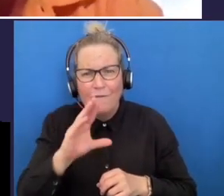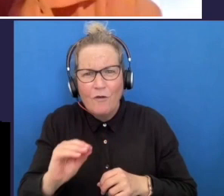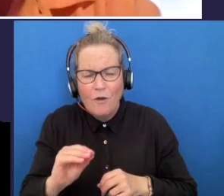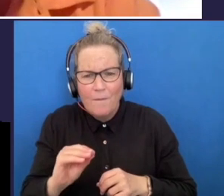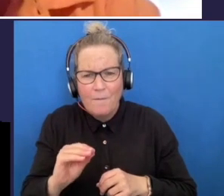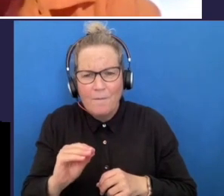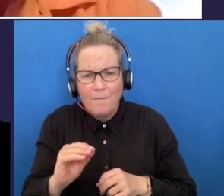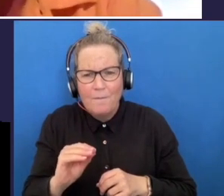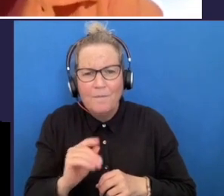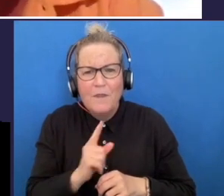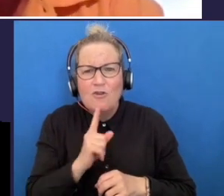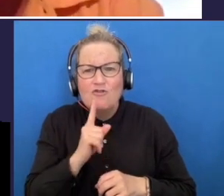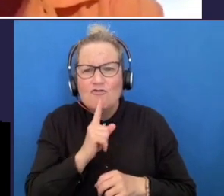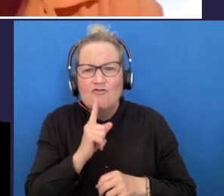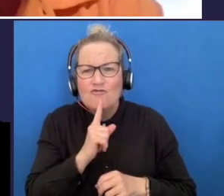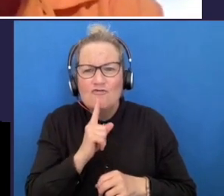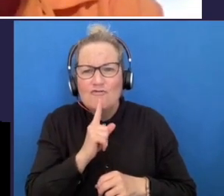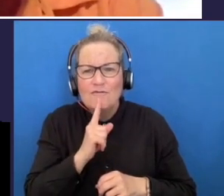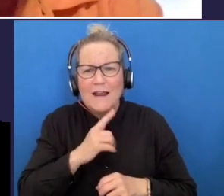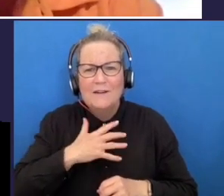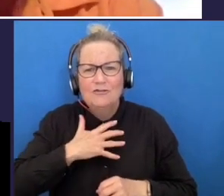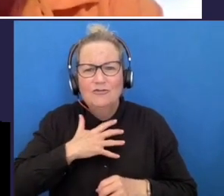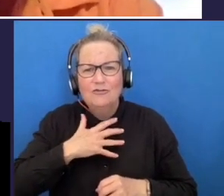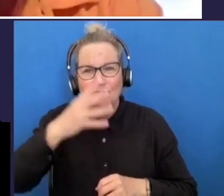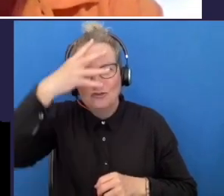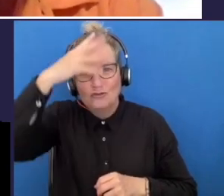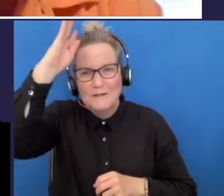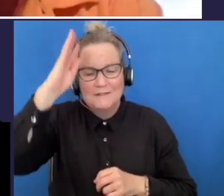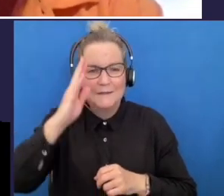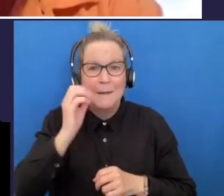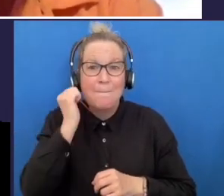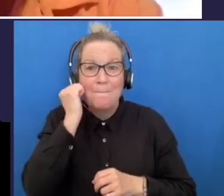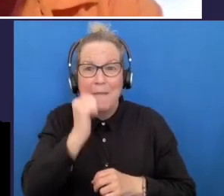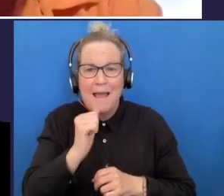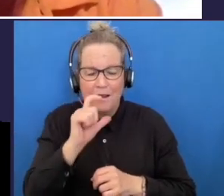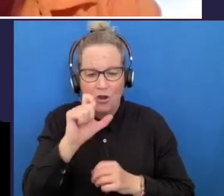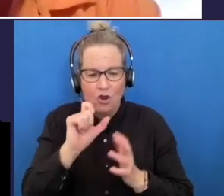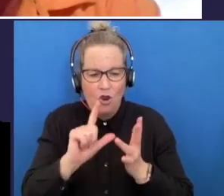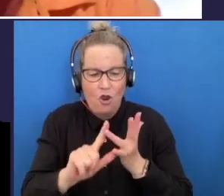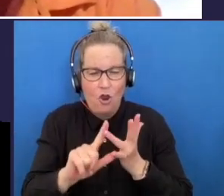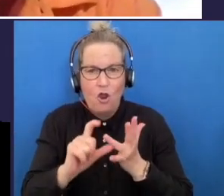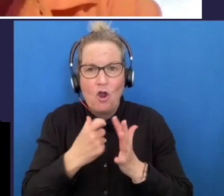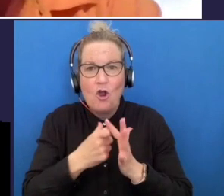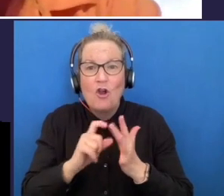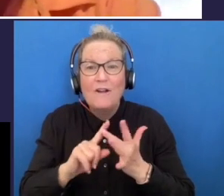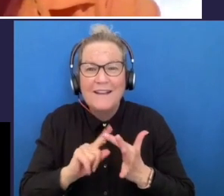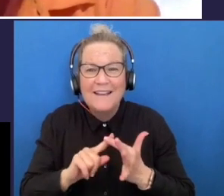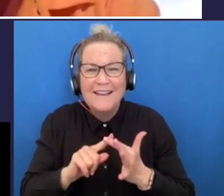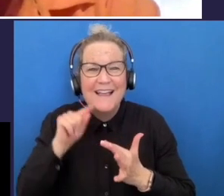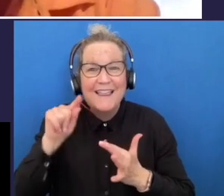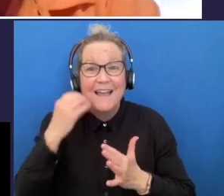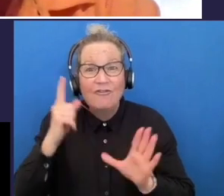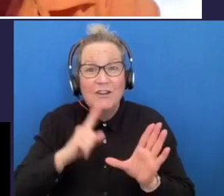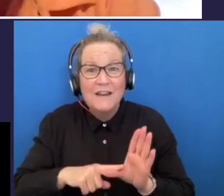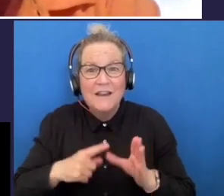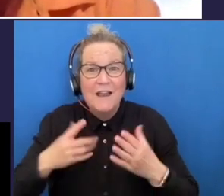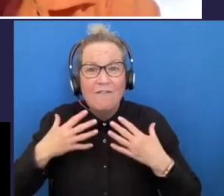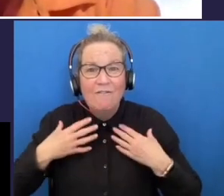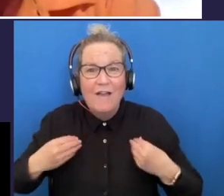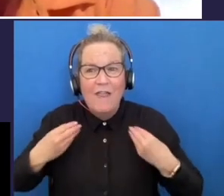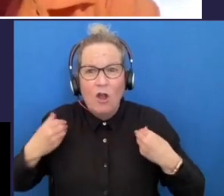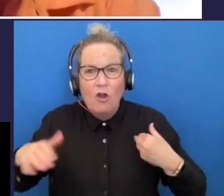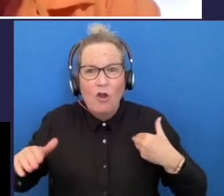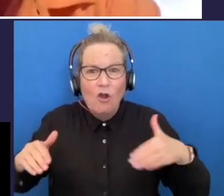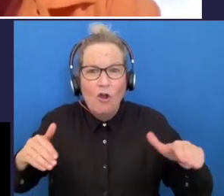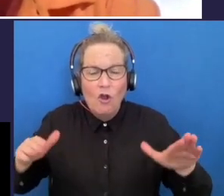crested black cockatoo so they lose feathers um annually but the only